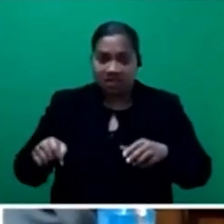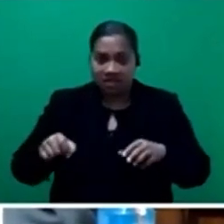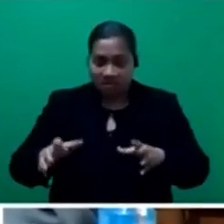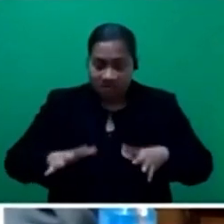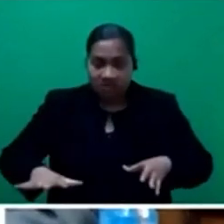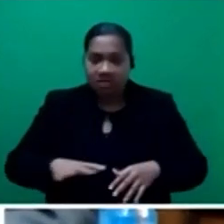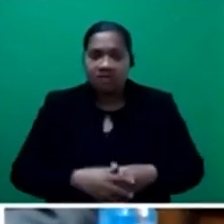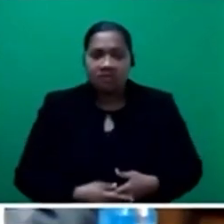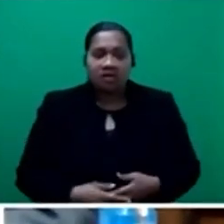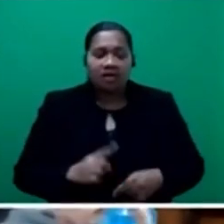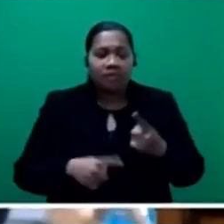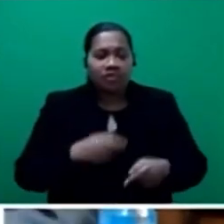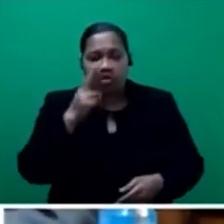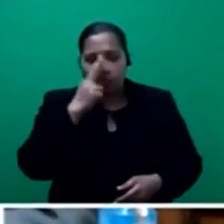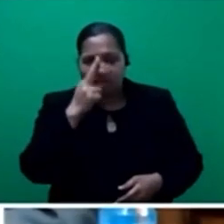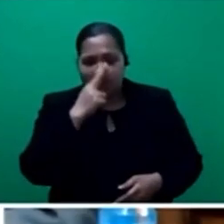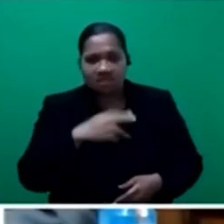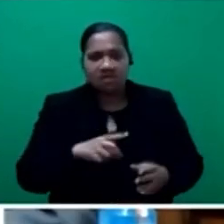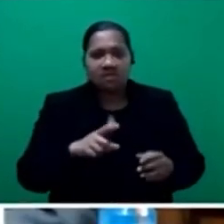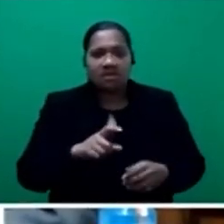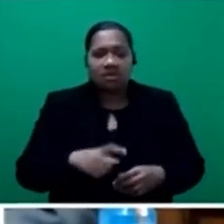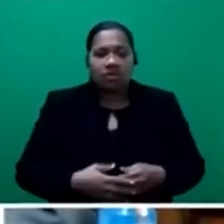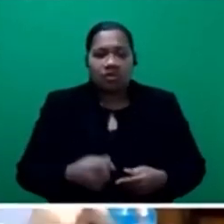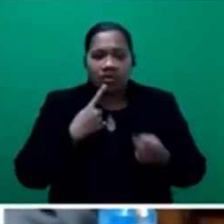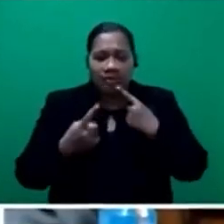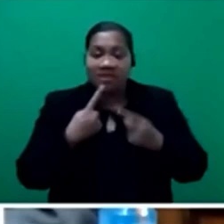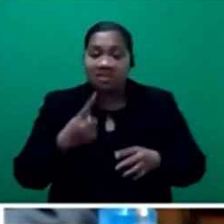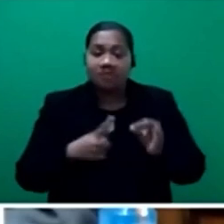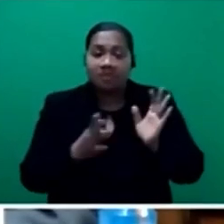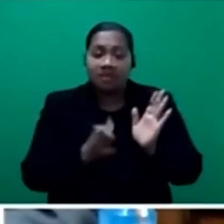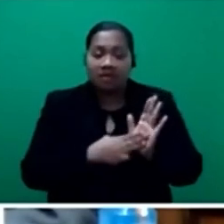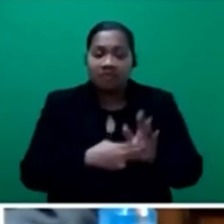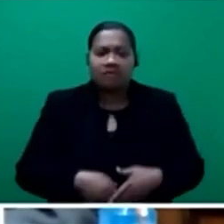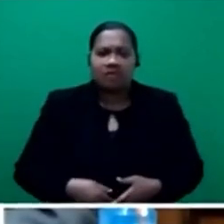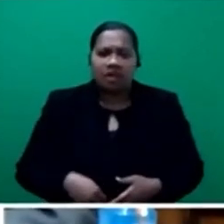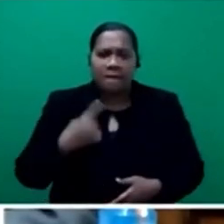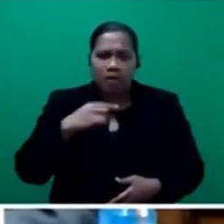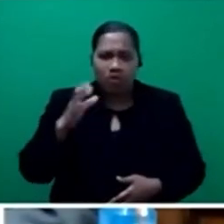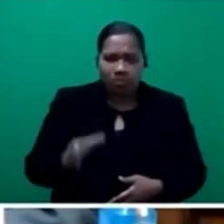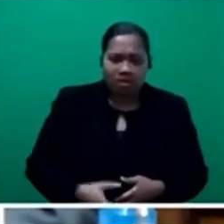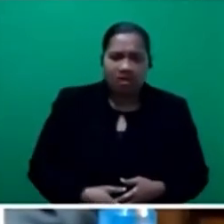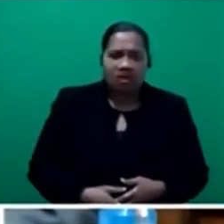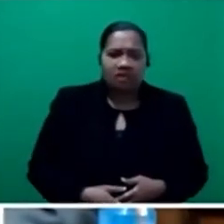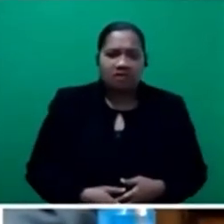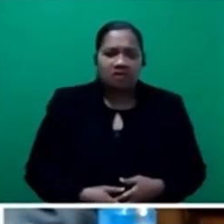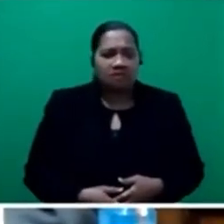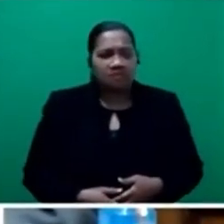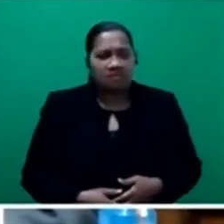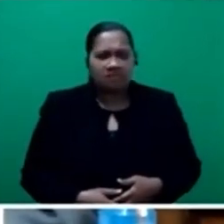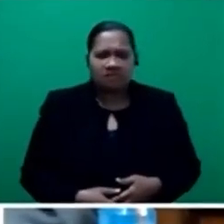racist comments saying that the PM was a murderer, saying that the PM was a racist, saying that I was a terrorist on the basis.